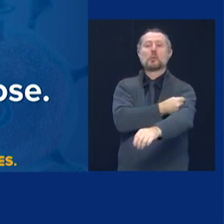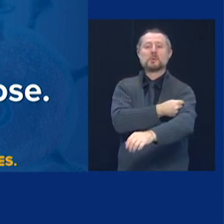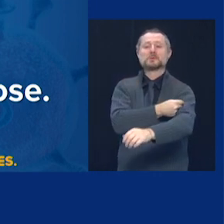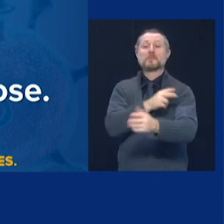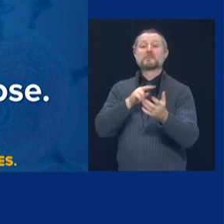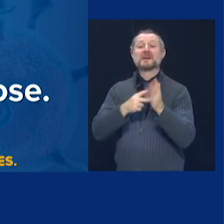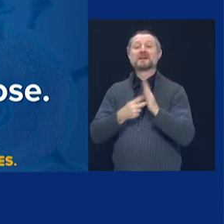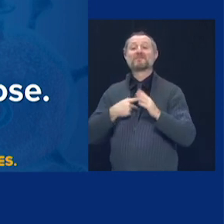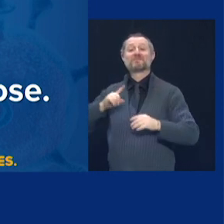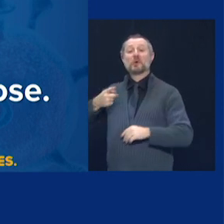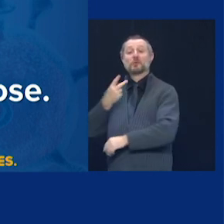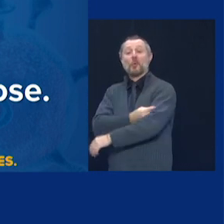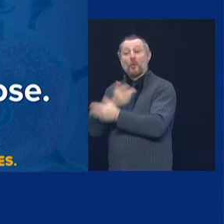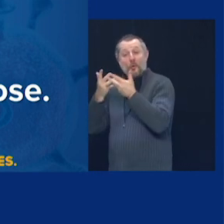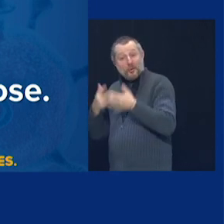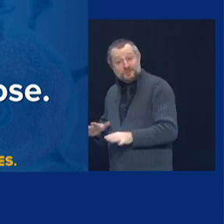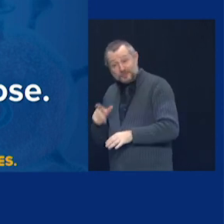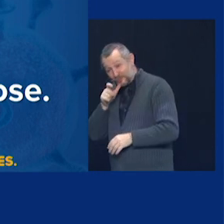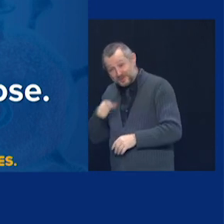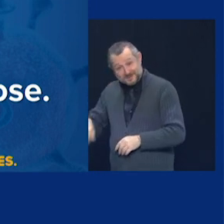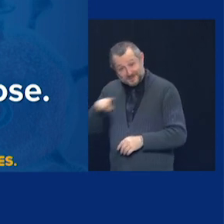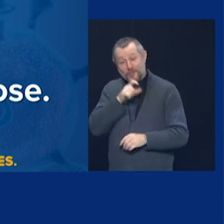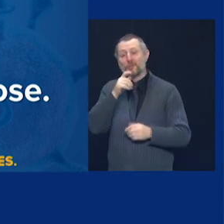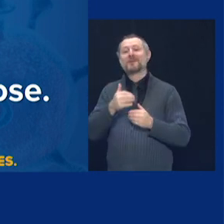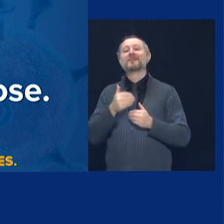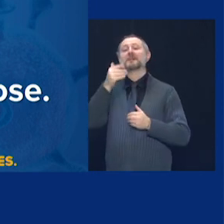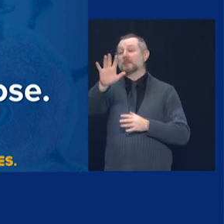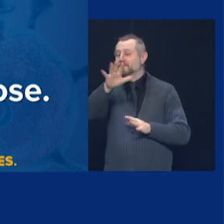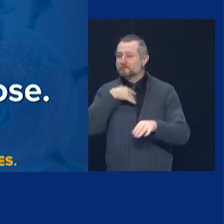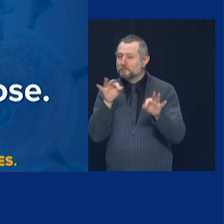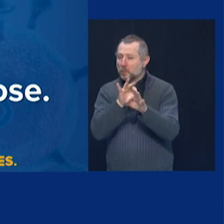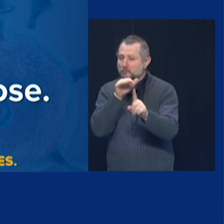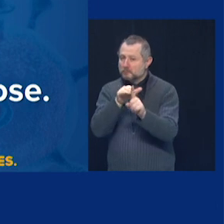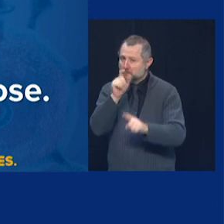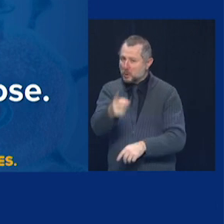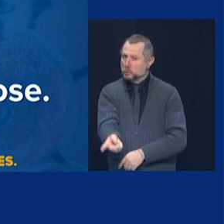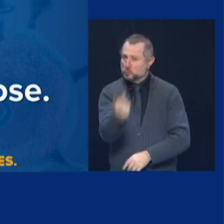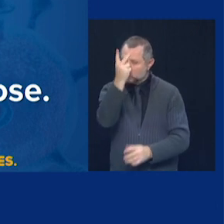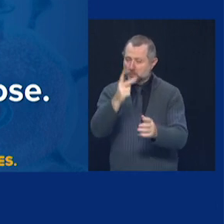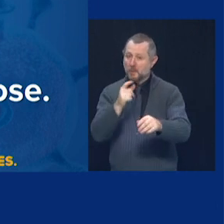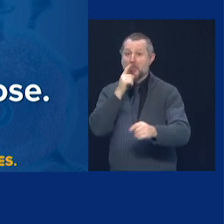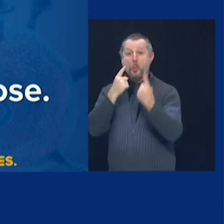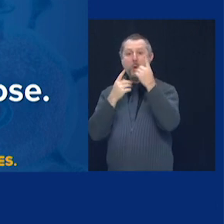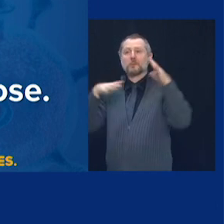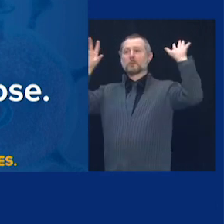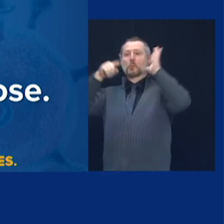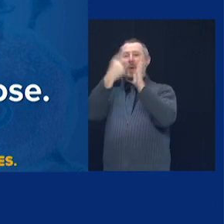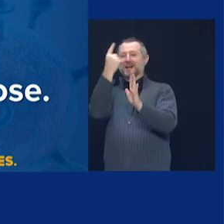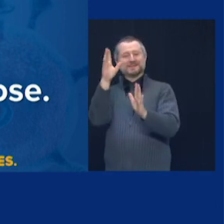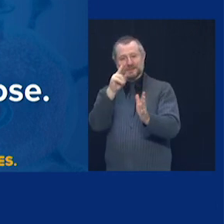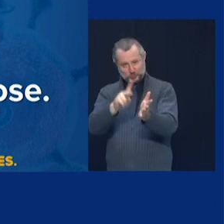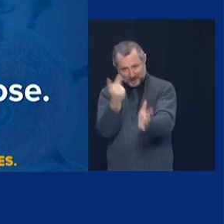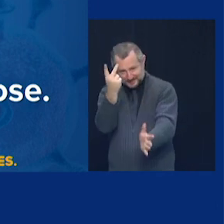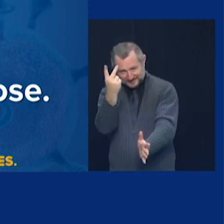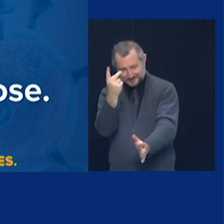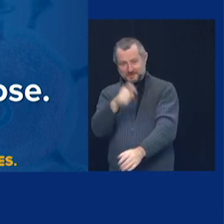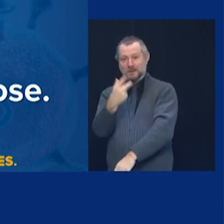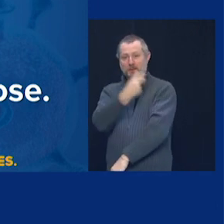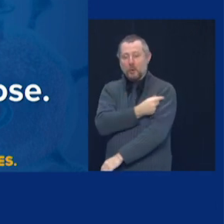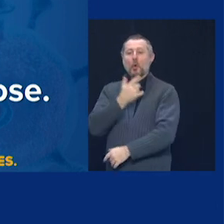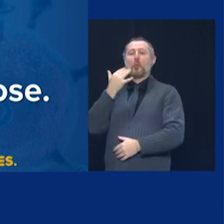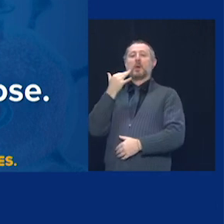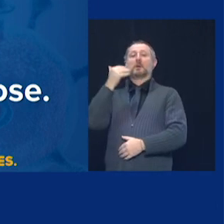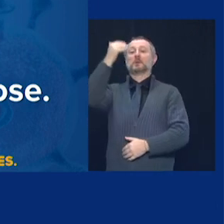Remember, everyone who gets this vaccine, you have to get two vaccines. So they'll ship now the number of